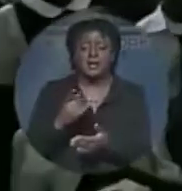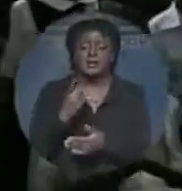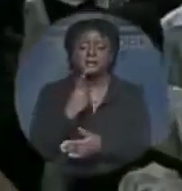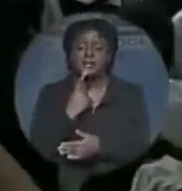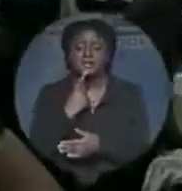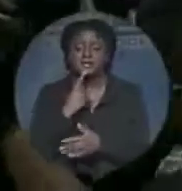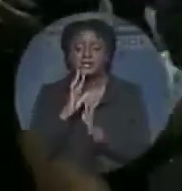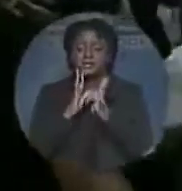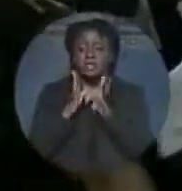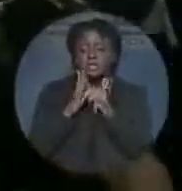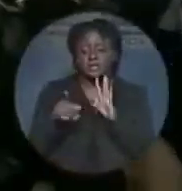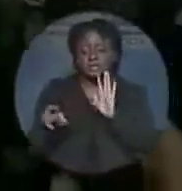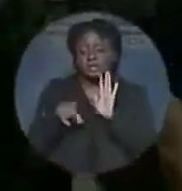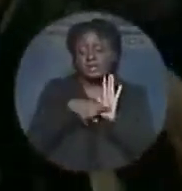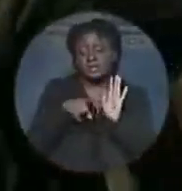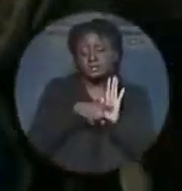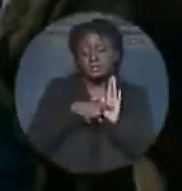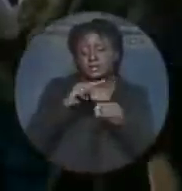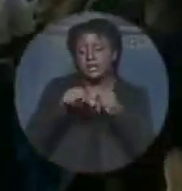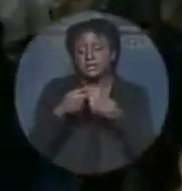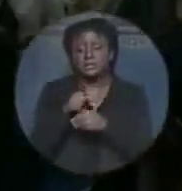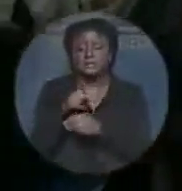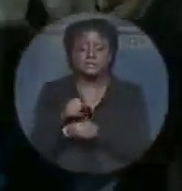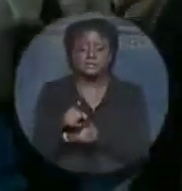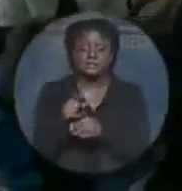negatively about you.